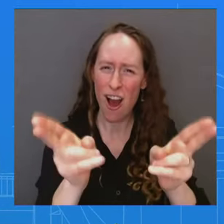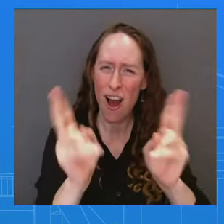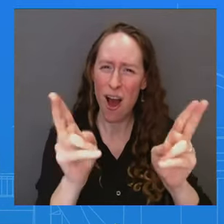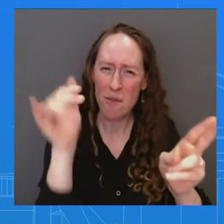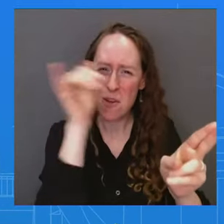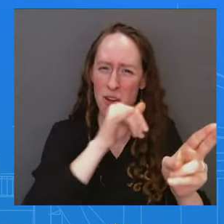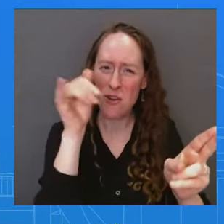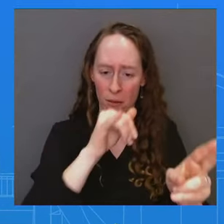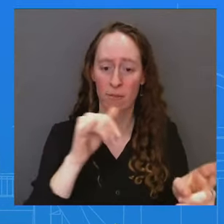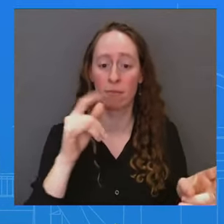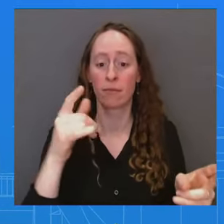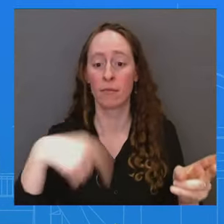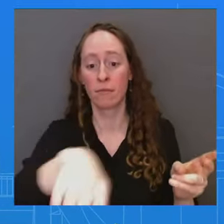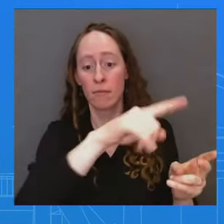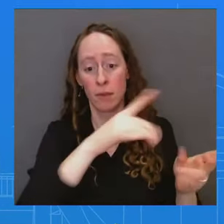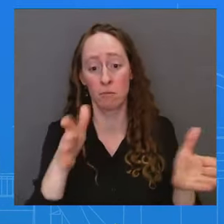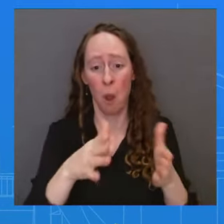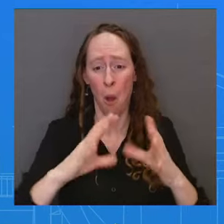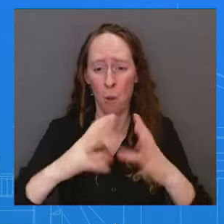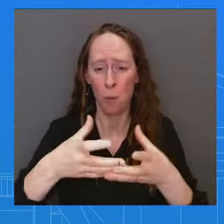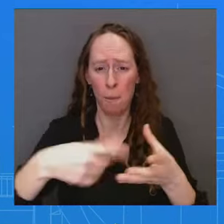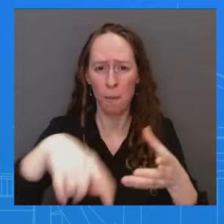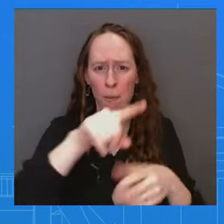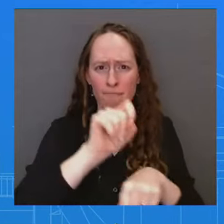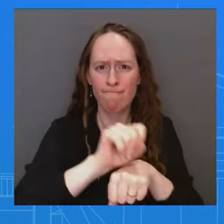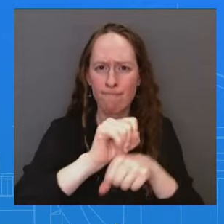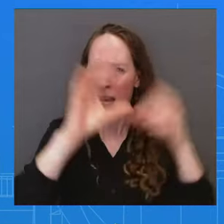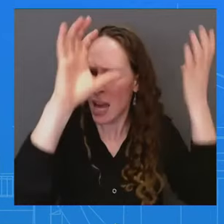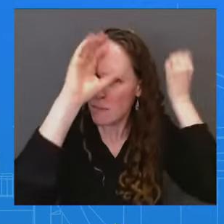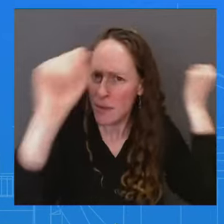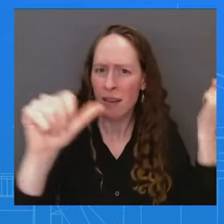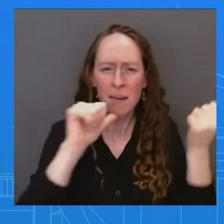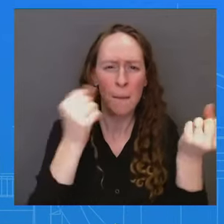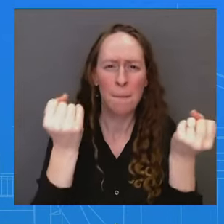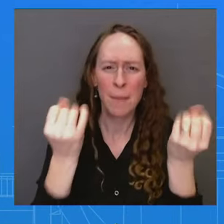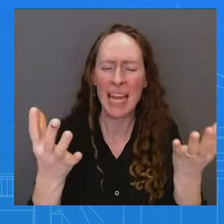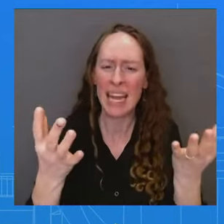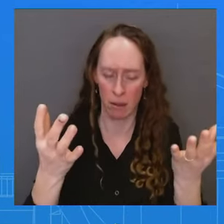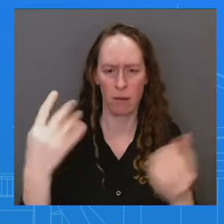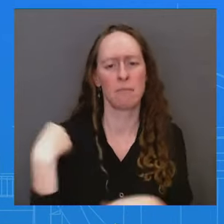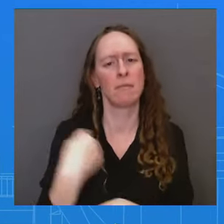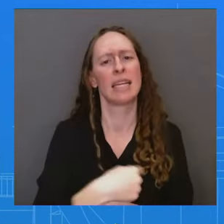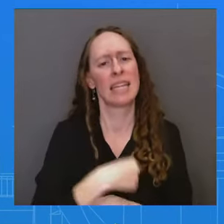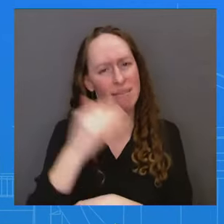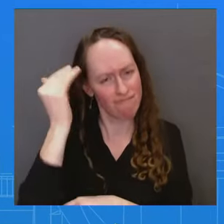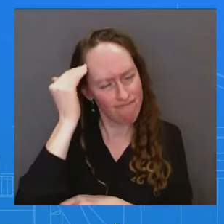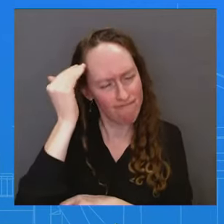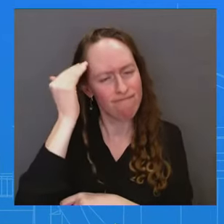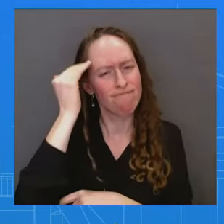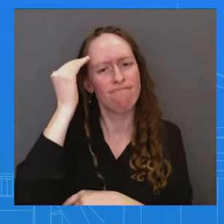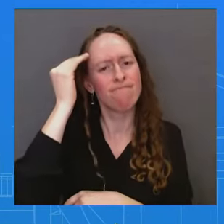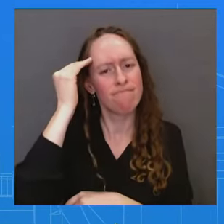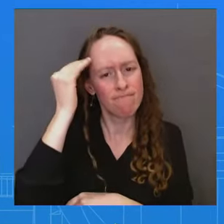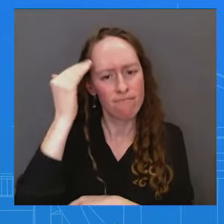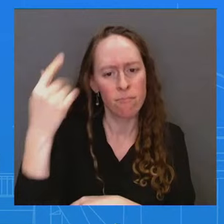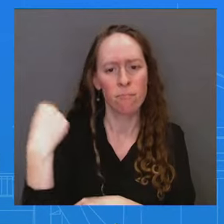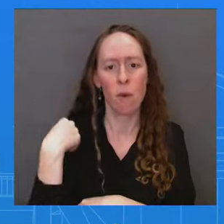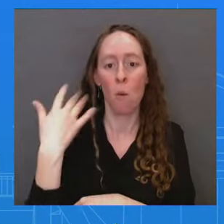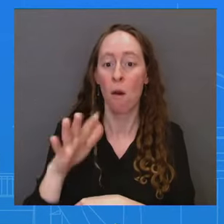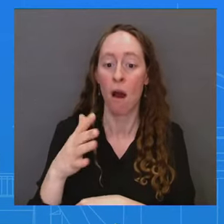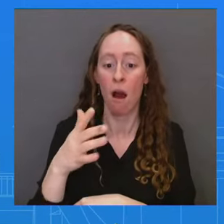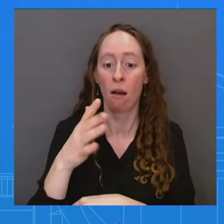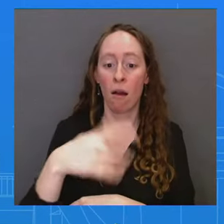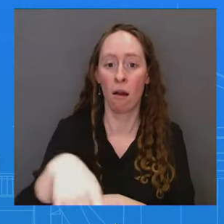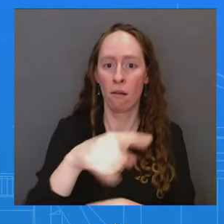working on this accountability, but we aren't going to — we don't want to, nor should we be expected to put them in greater harm's way, closer to the front, to